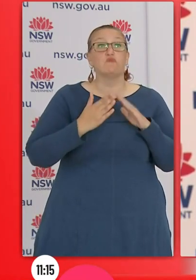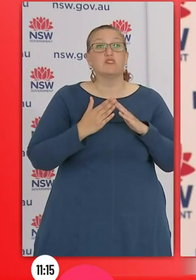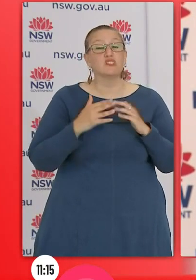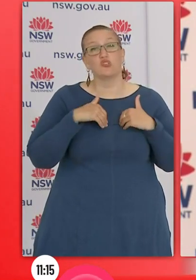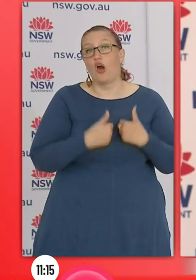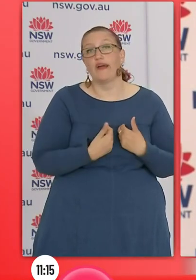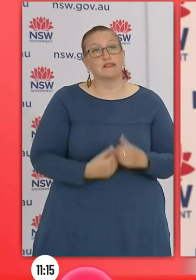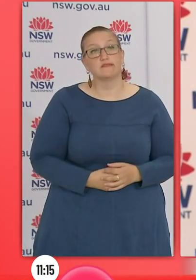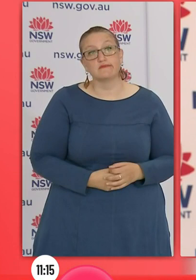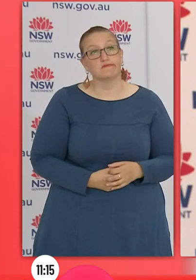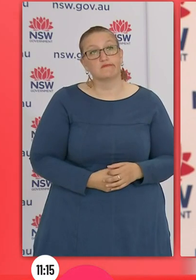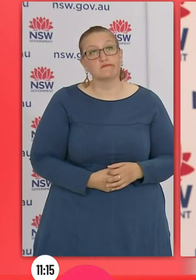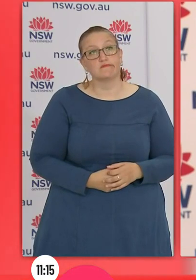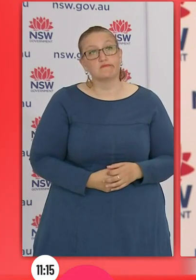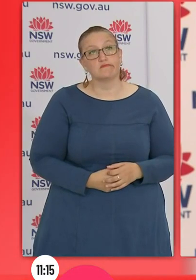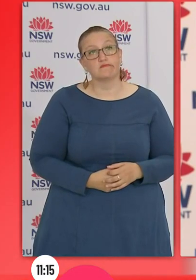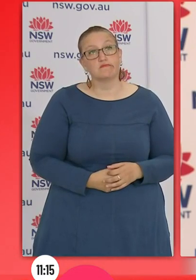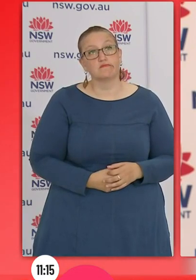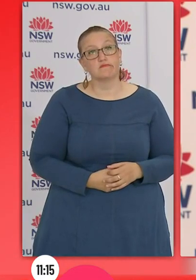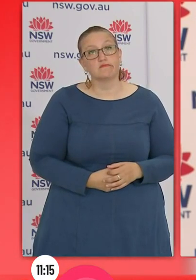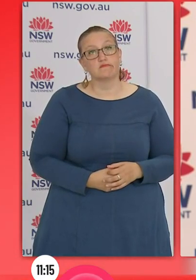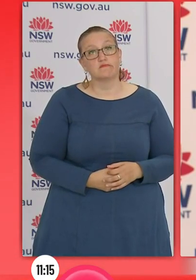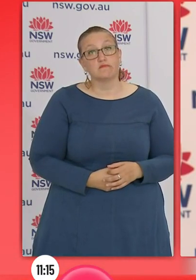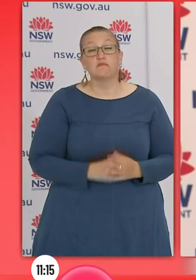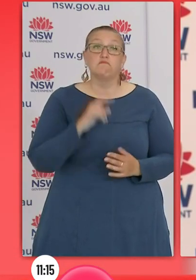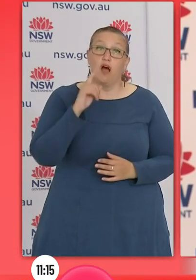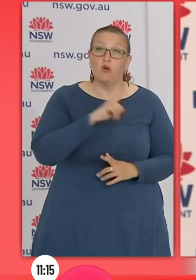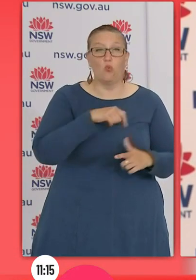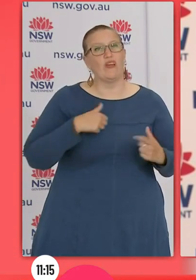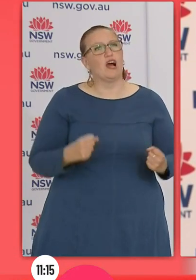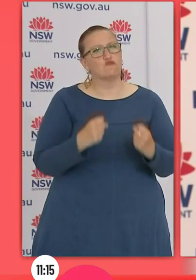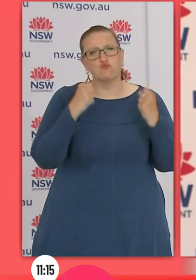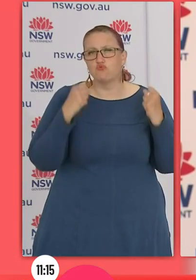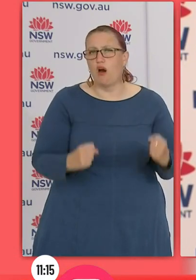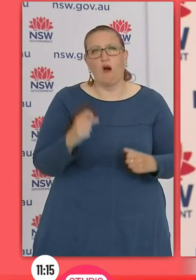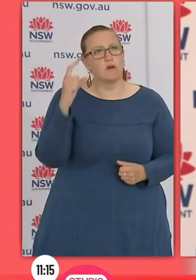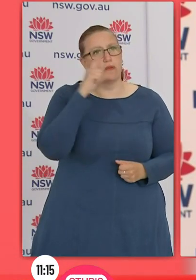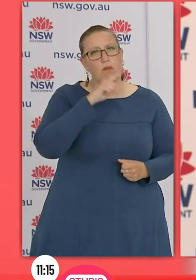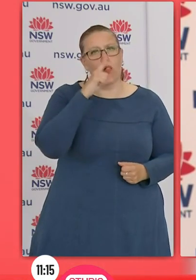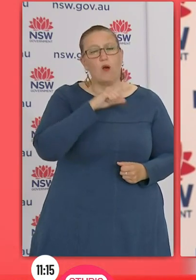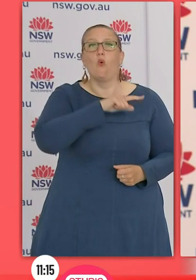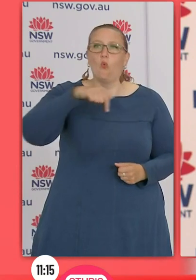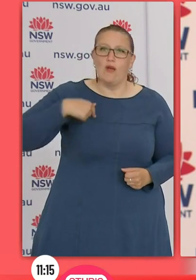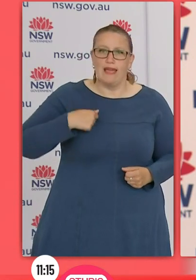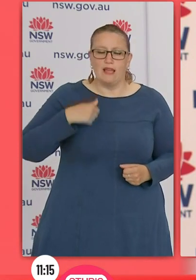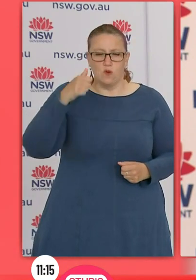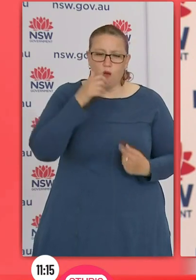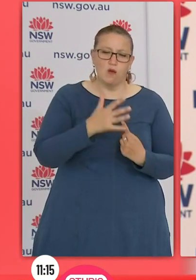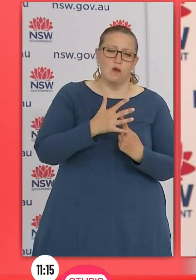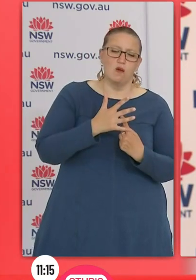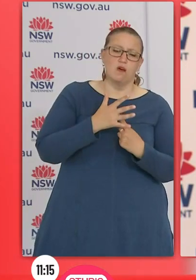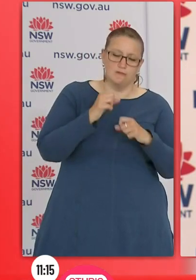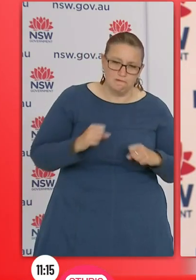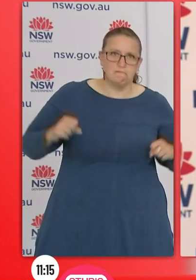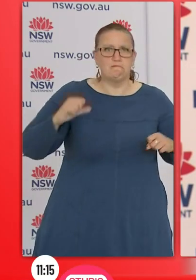We are resilient and we are confident that we will get through this. I think